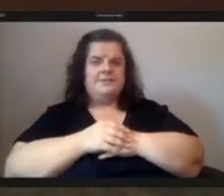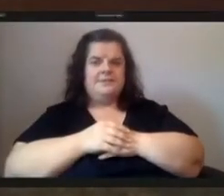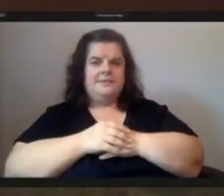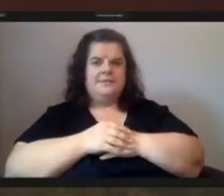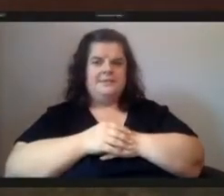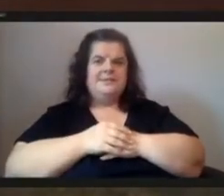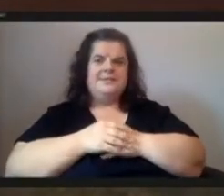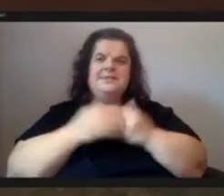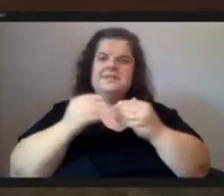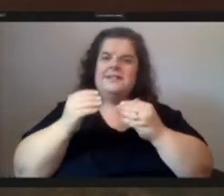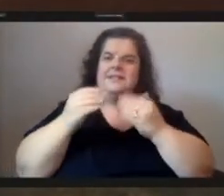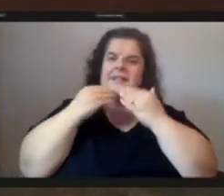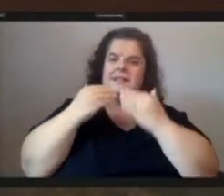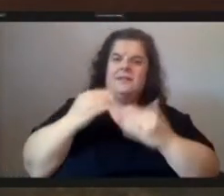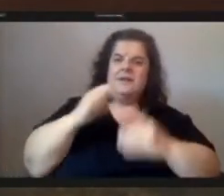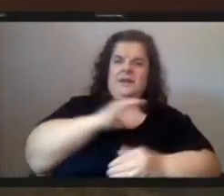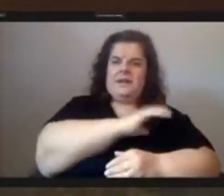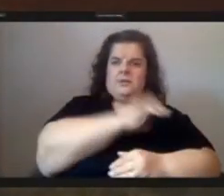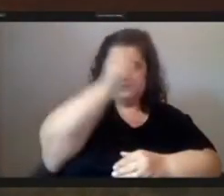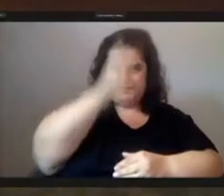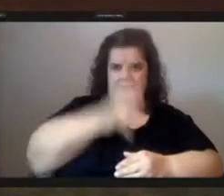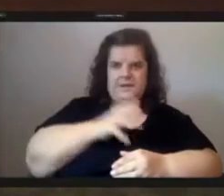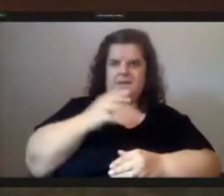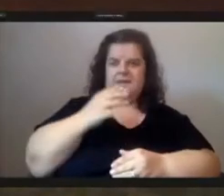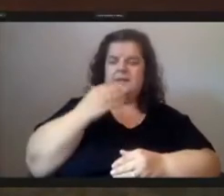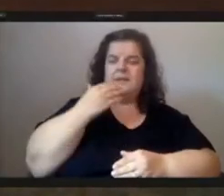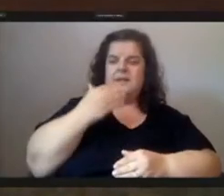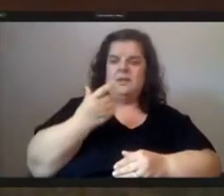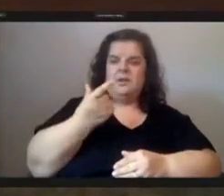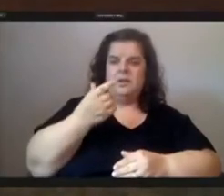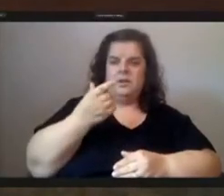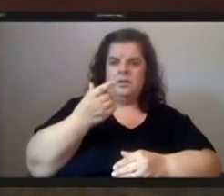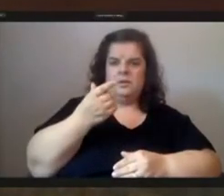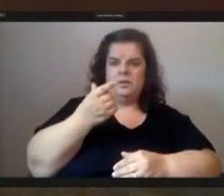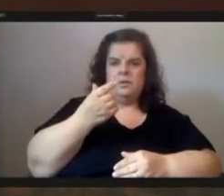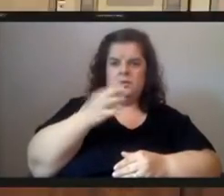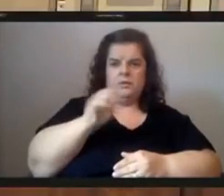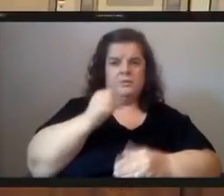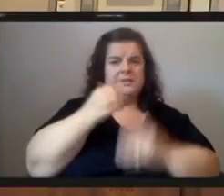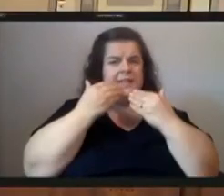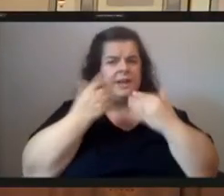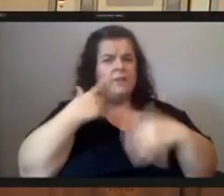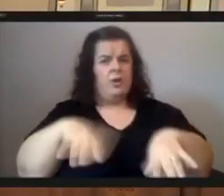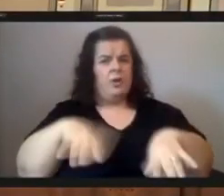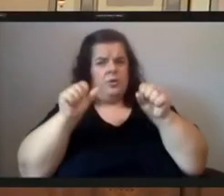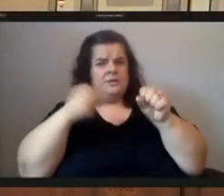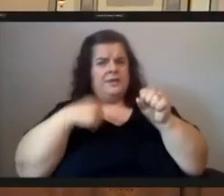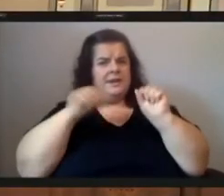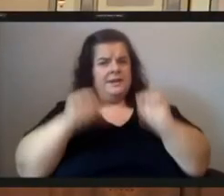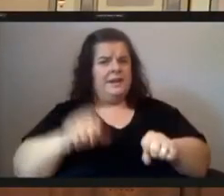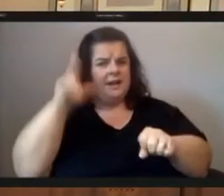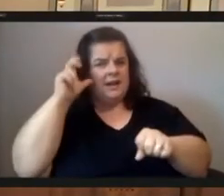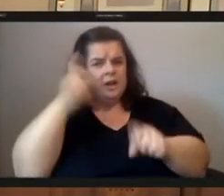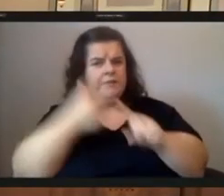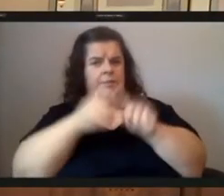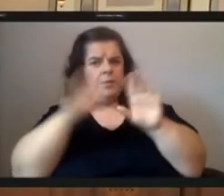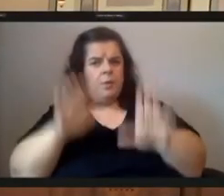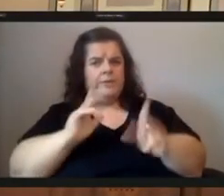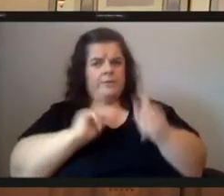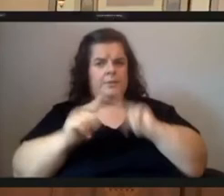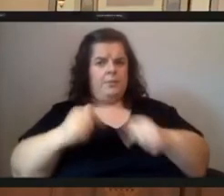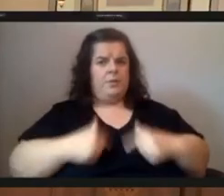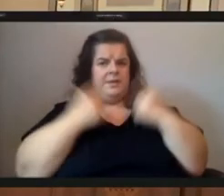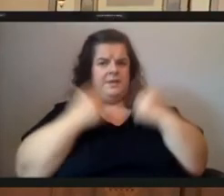councilman thank you thank you councilwoman um thanks for putting this on so i can hear from all the wonderful residents and